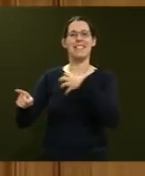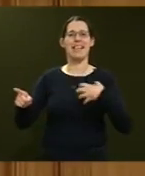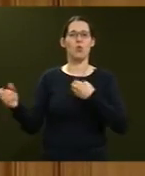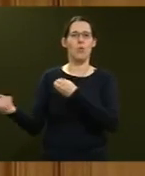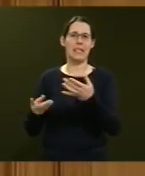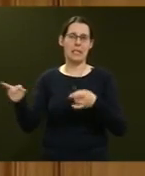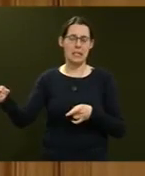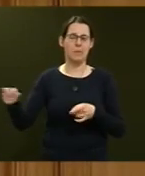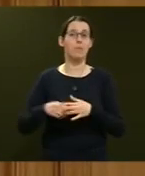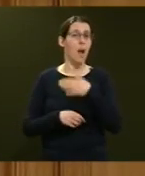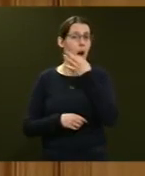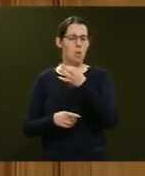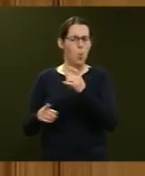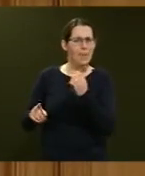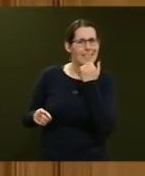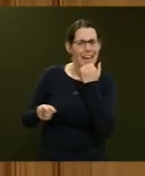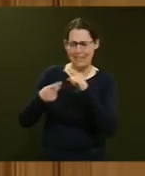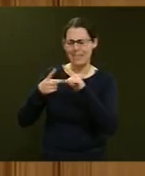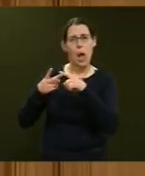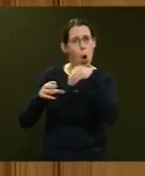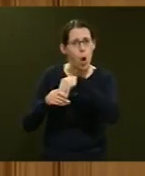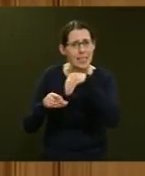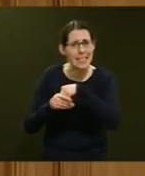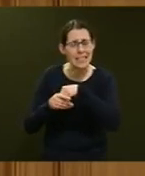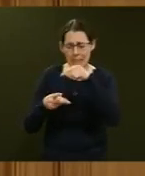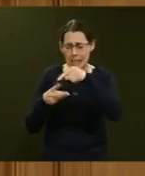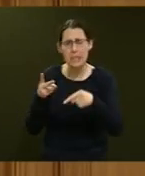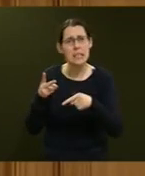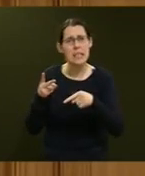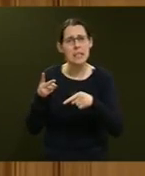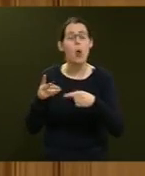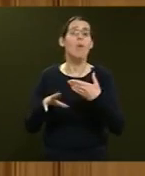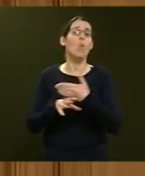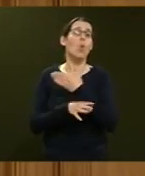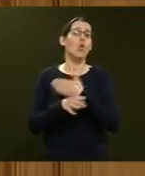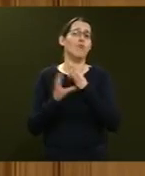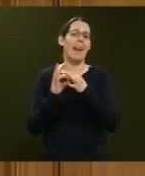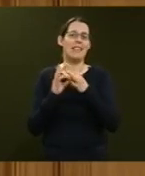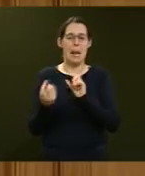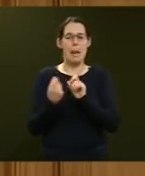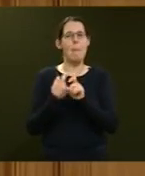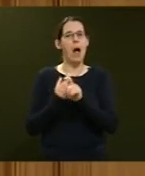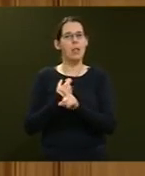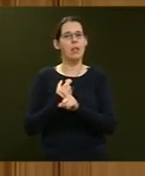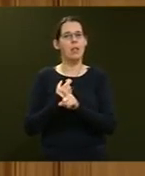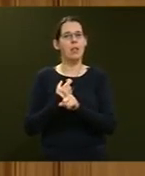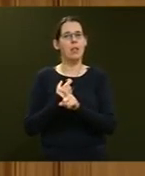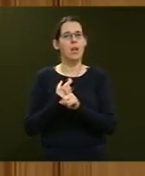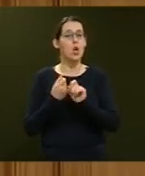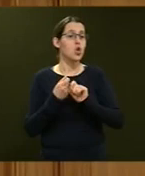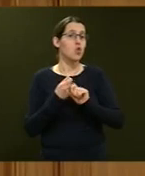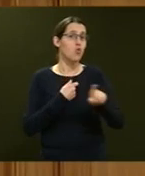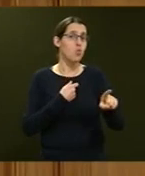What are the dates and the contents of the work-related emails to and